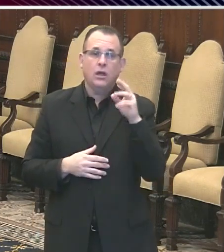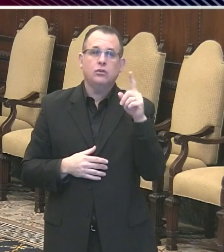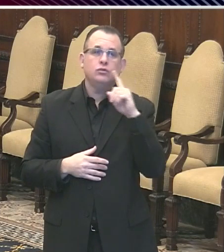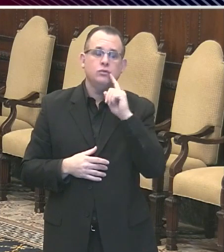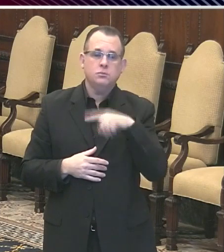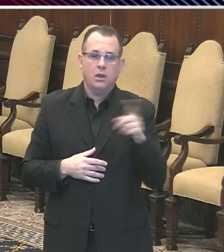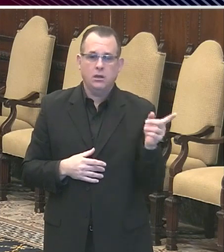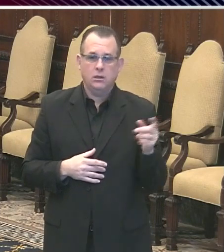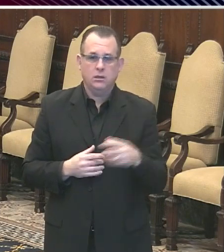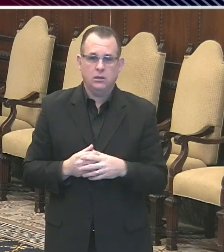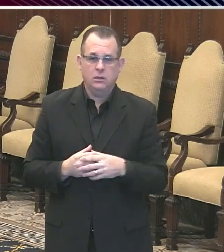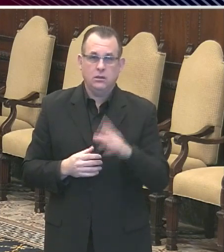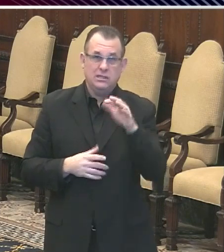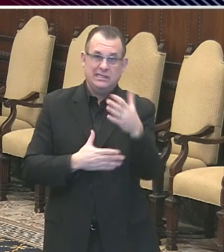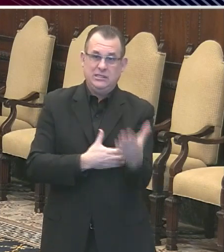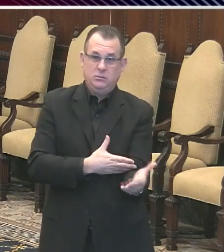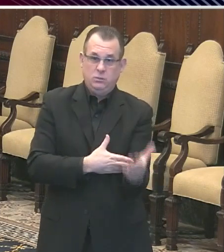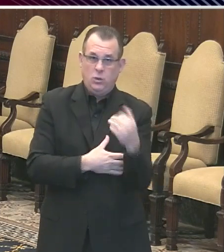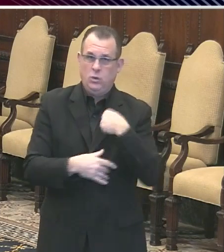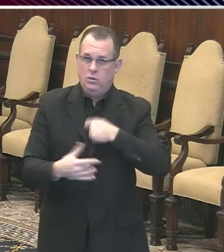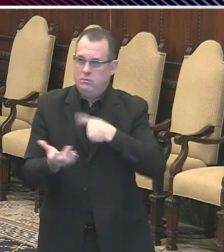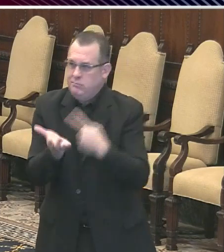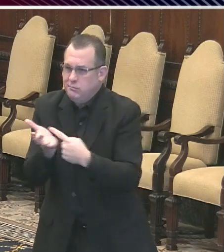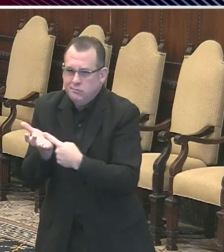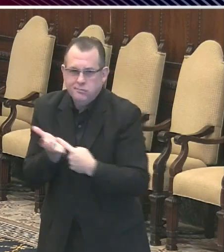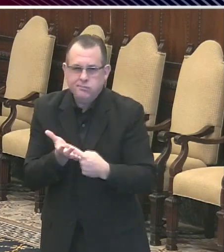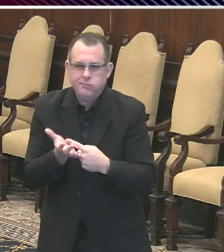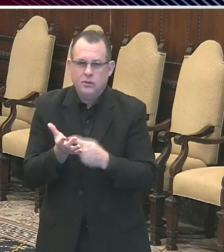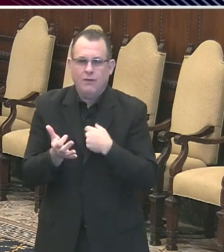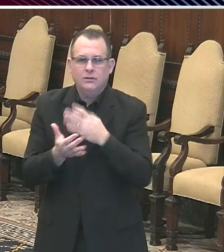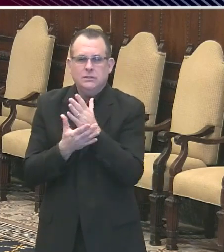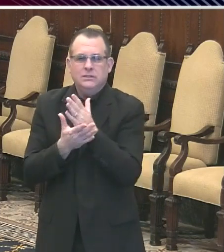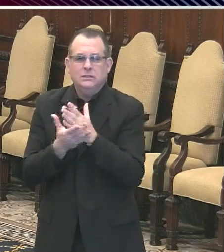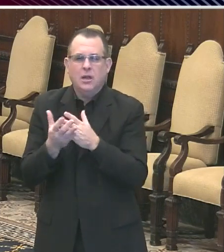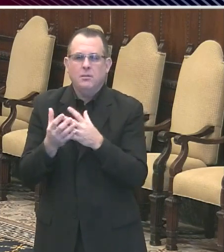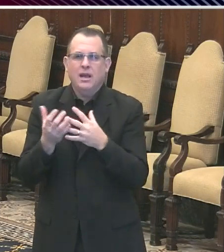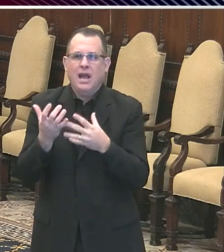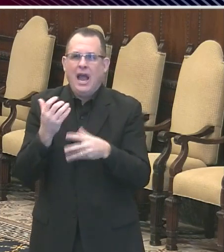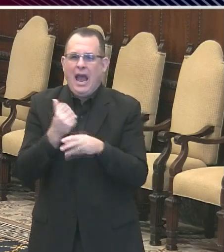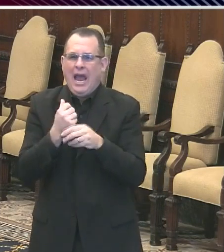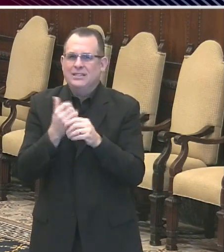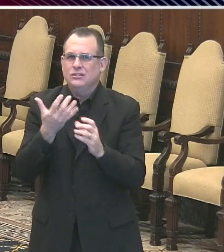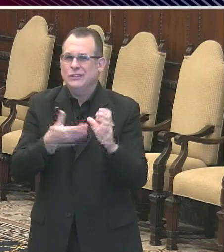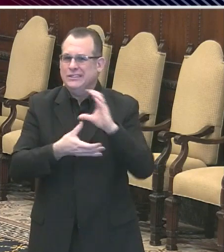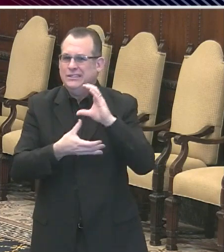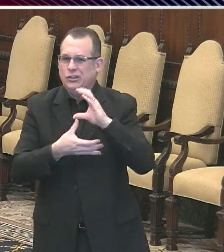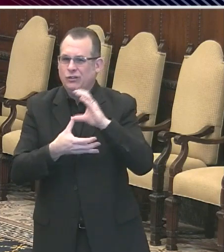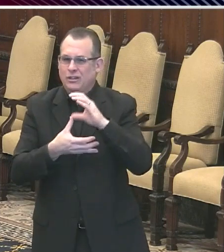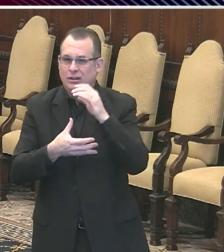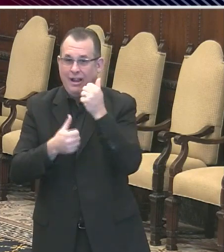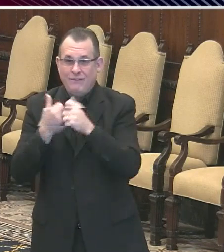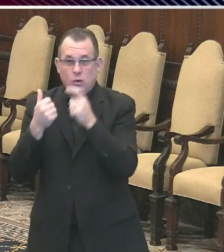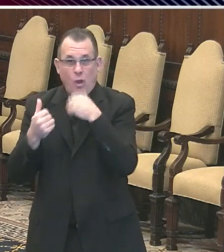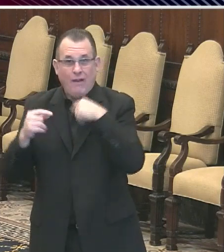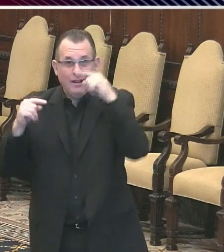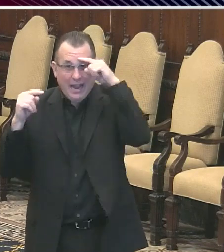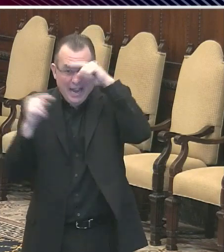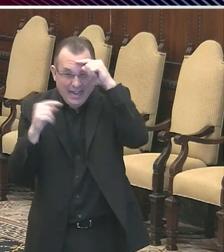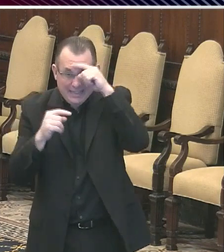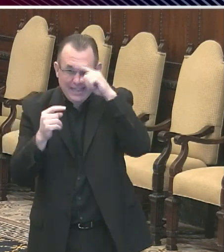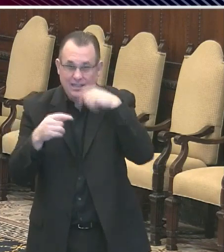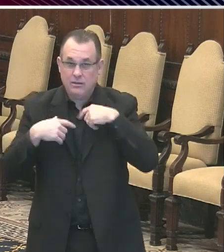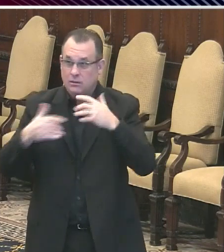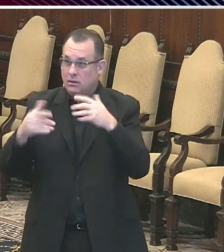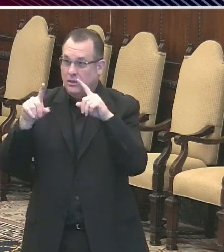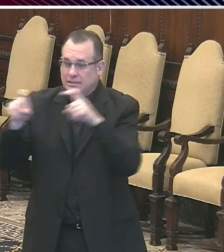that we'll have somewhat expanded criteria for what constitutes symptoms. I don't think we want to test everybody who has a headache, and that's one of the items on the list. But the other